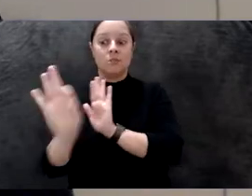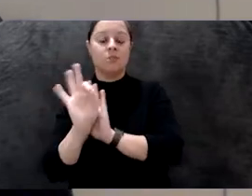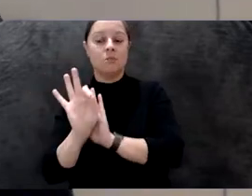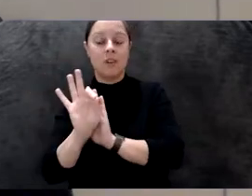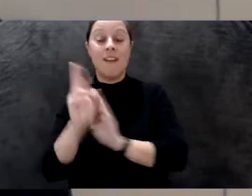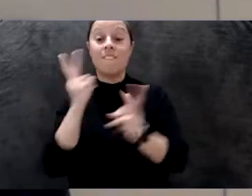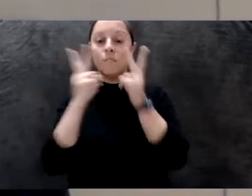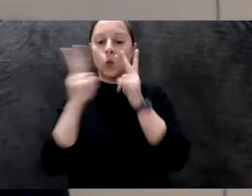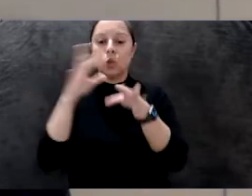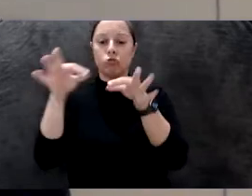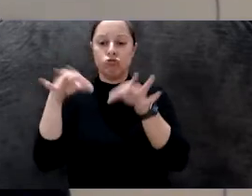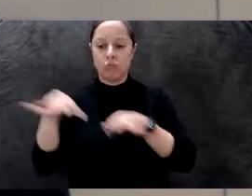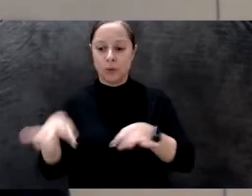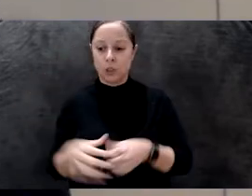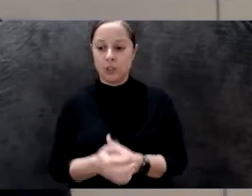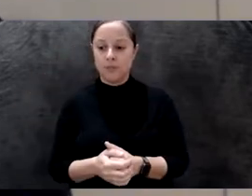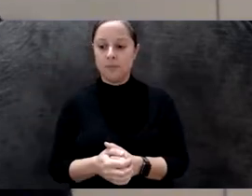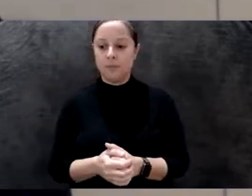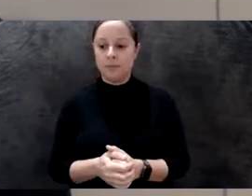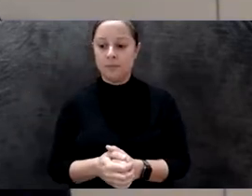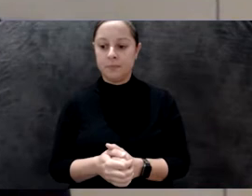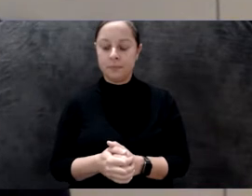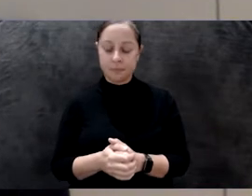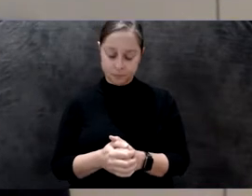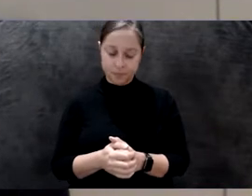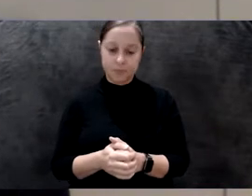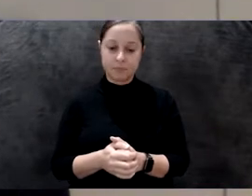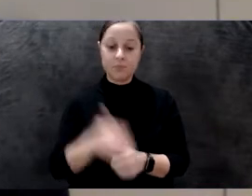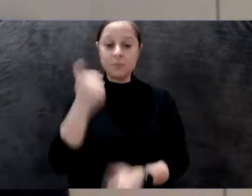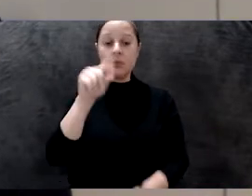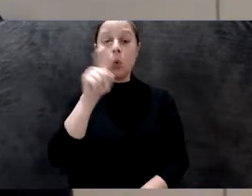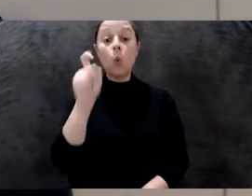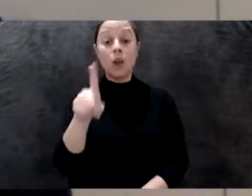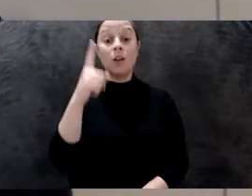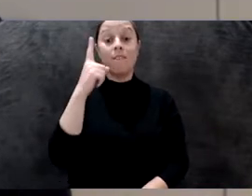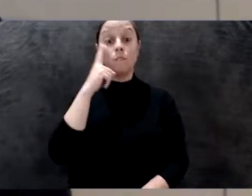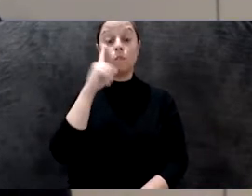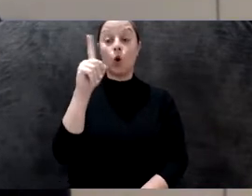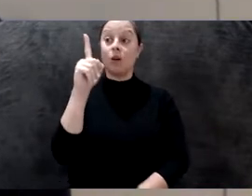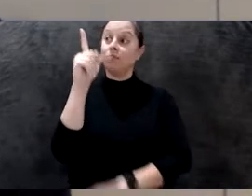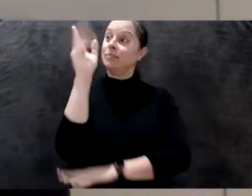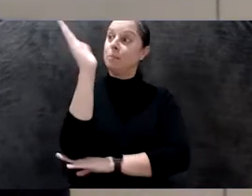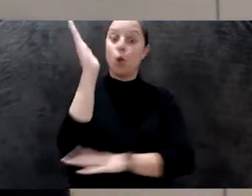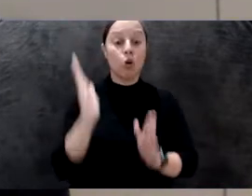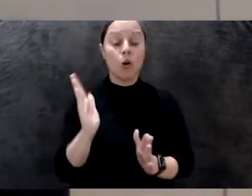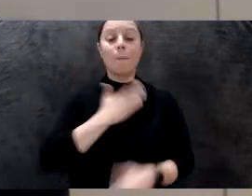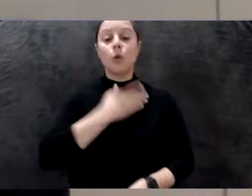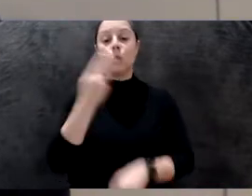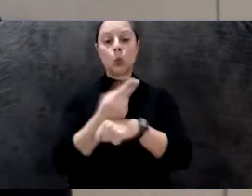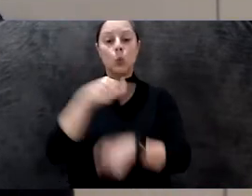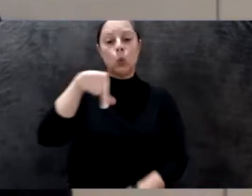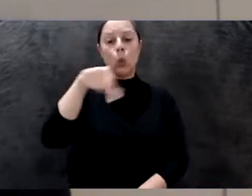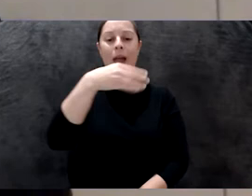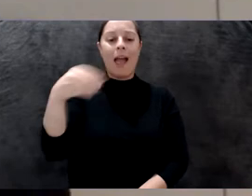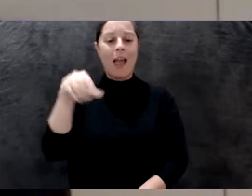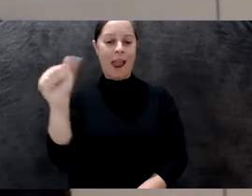description. For any questions you'd like to ask to our speakers during the discussion, please use the Q&A button.